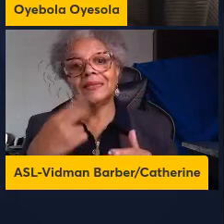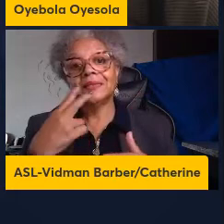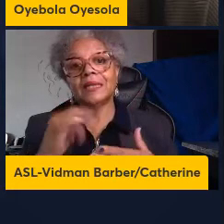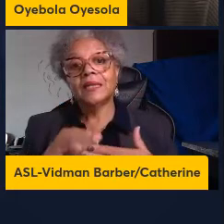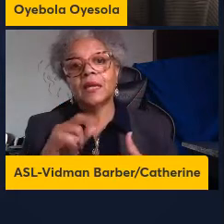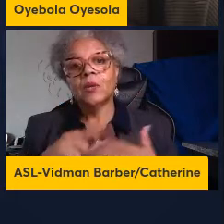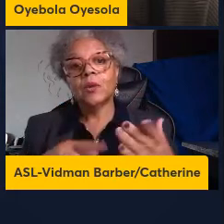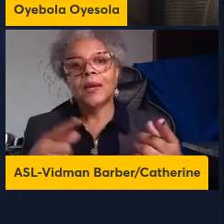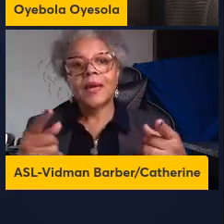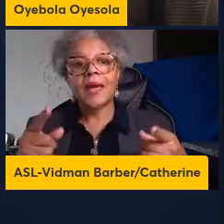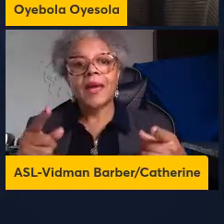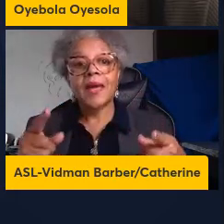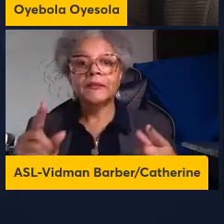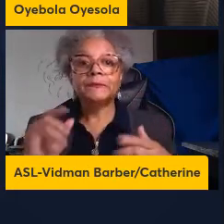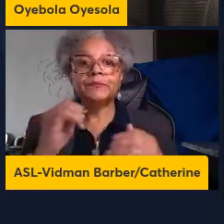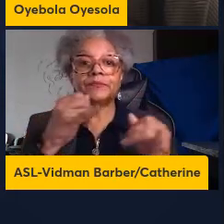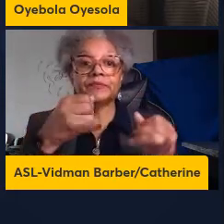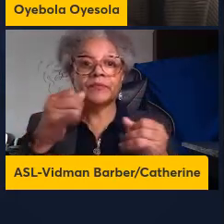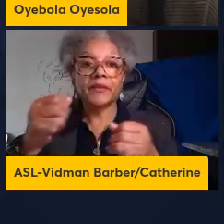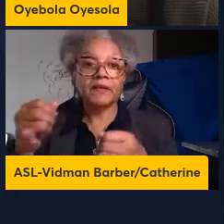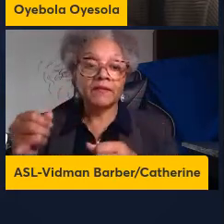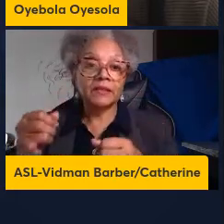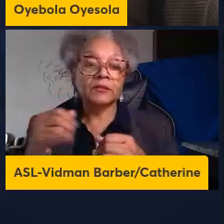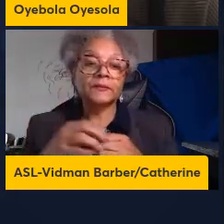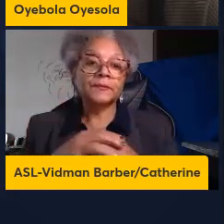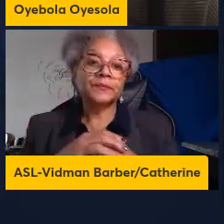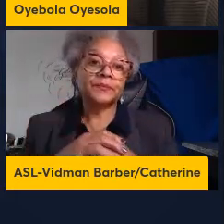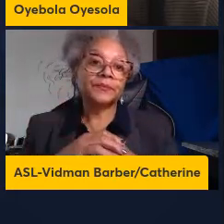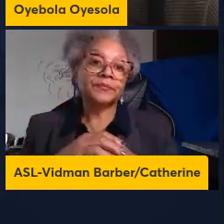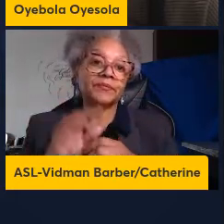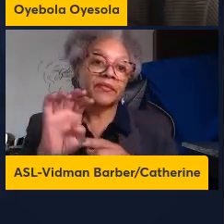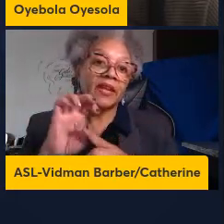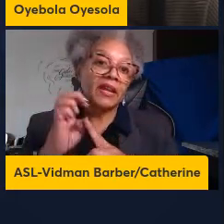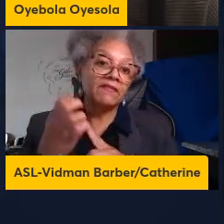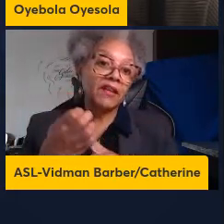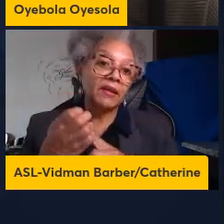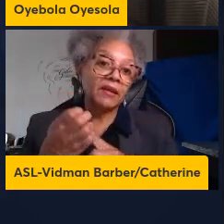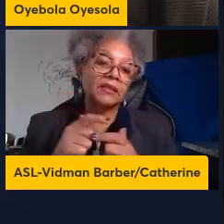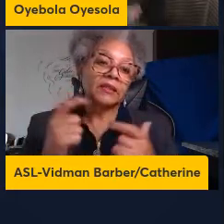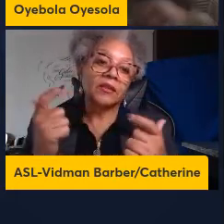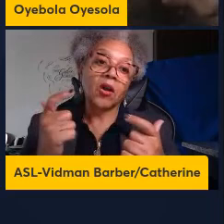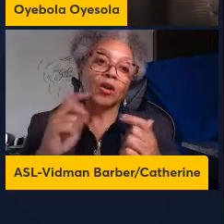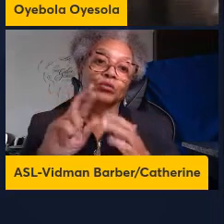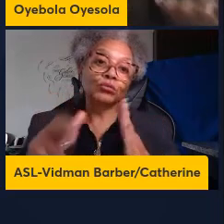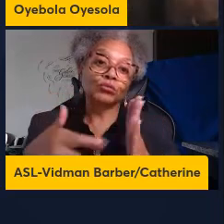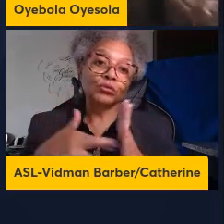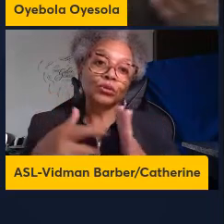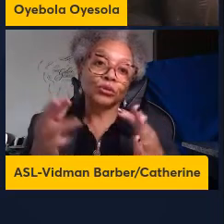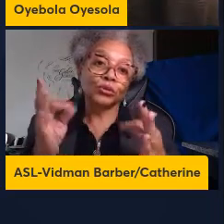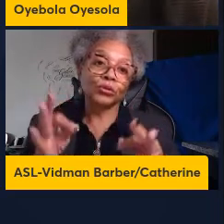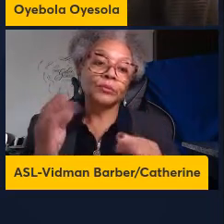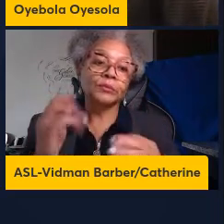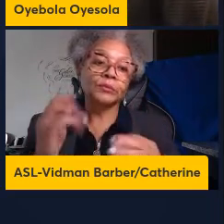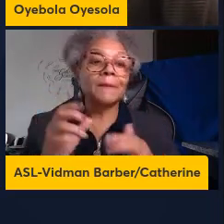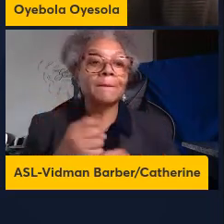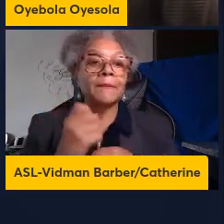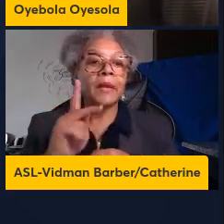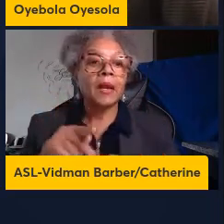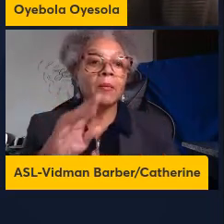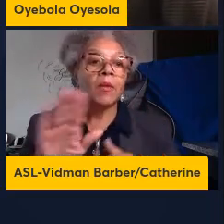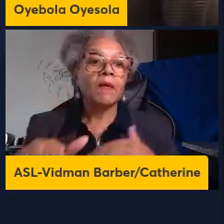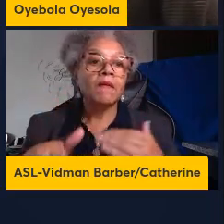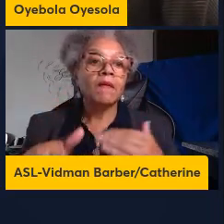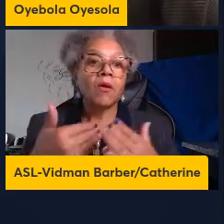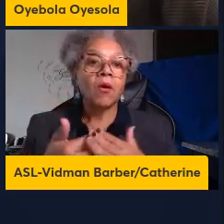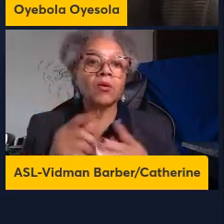what happens is that in individuals environment has a big role in determining the composition of the